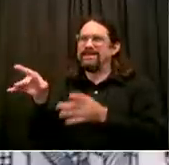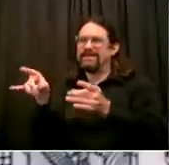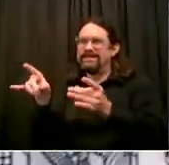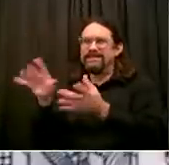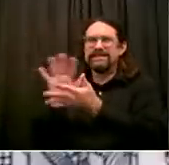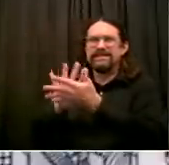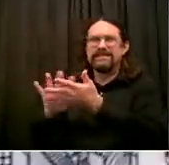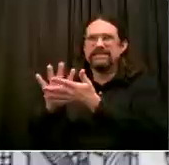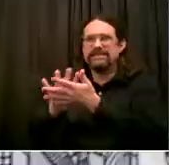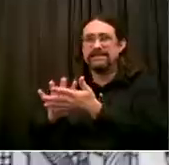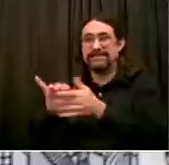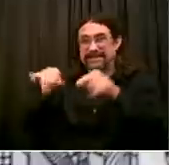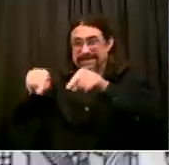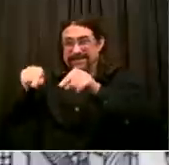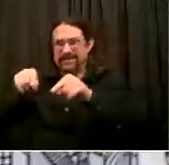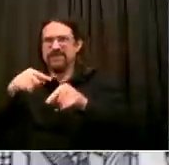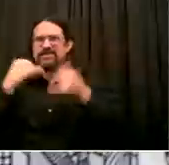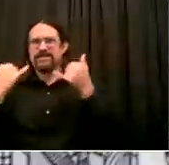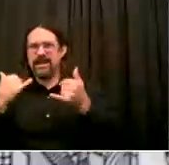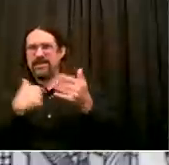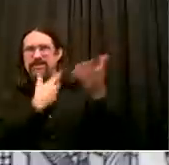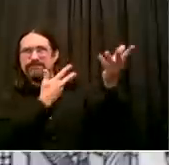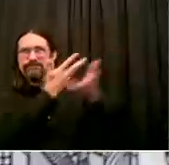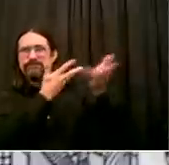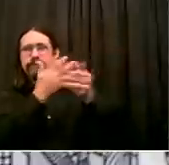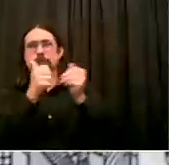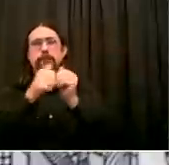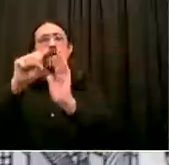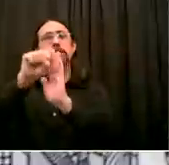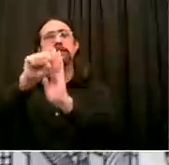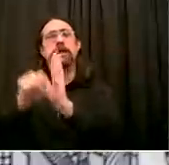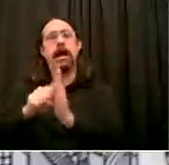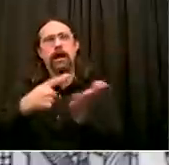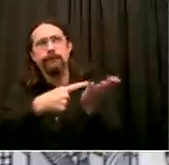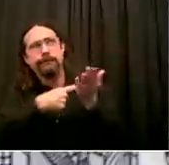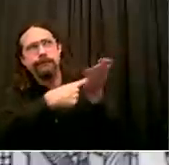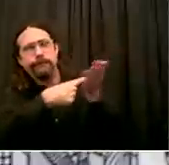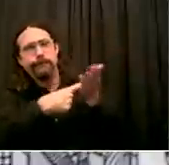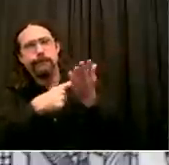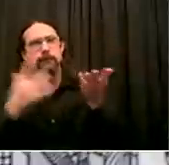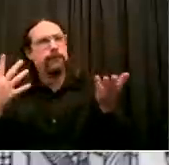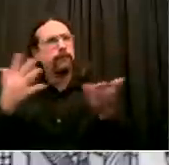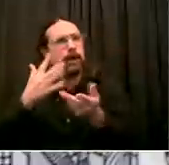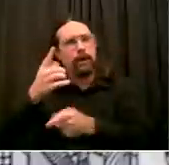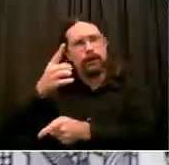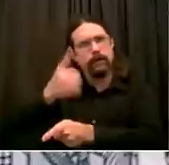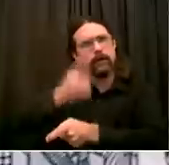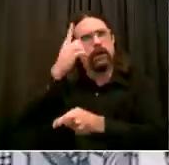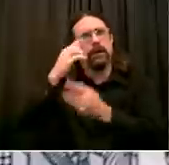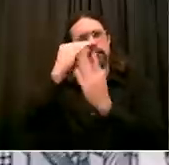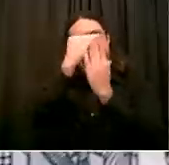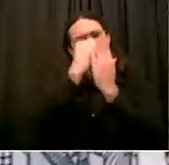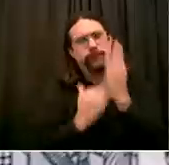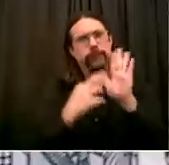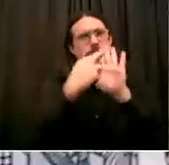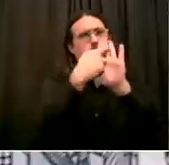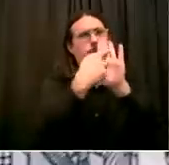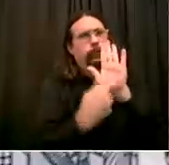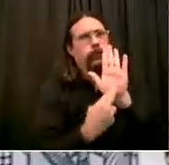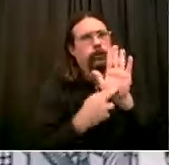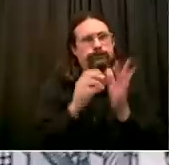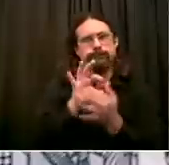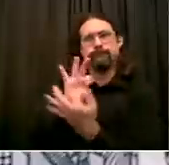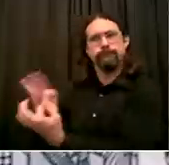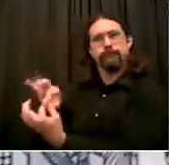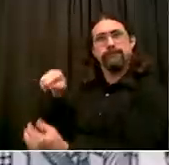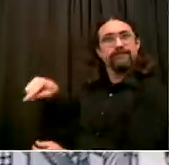you just saw in the presentation the numbers, how much enforcement is going on, how much outreach is